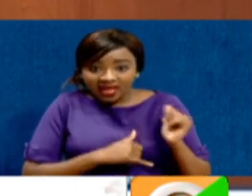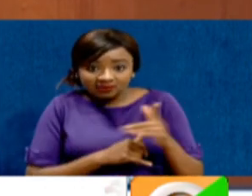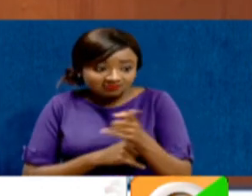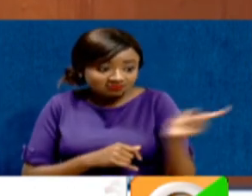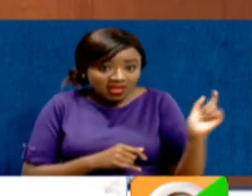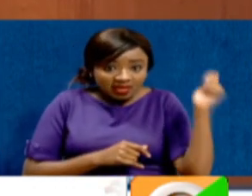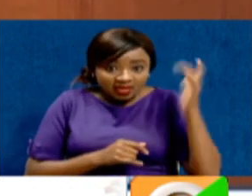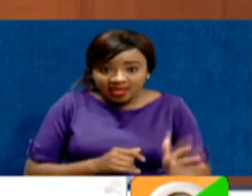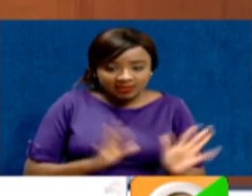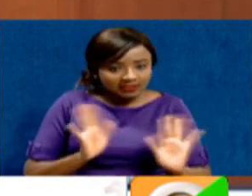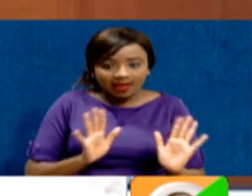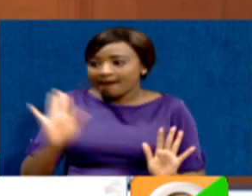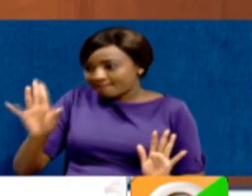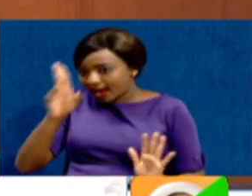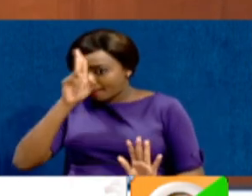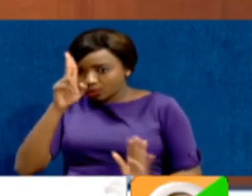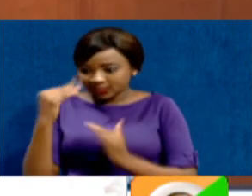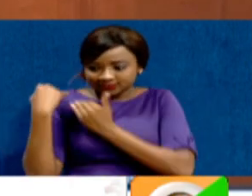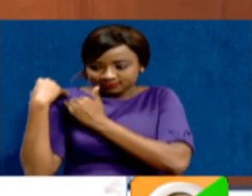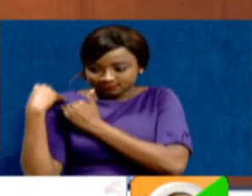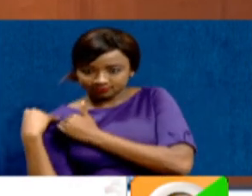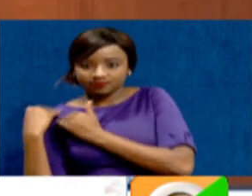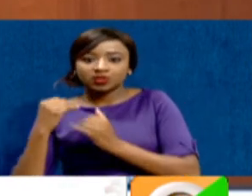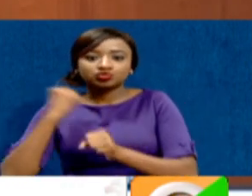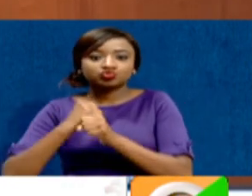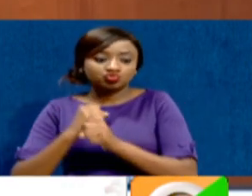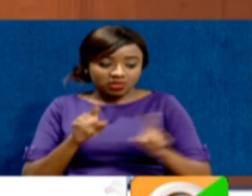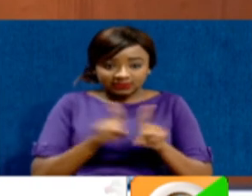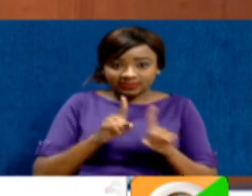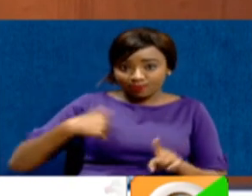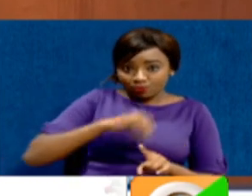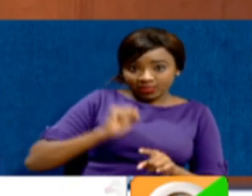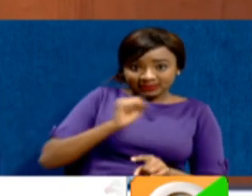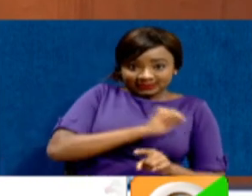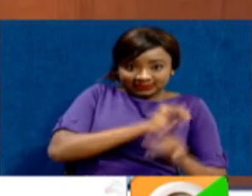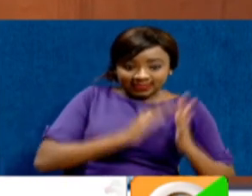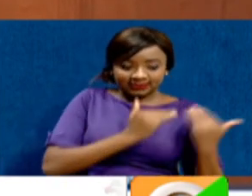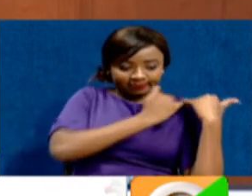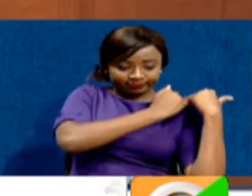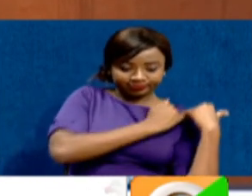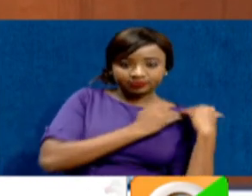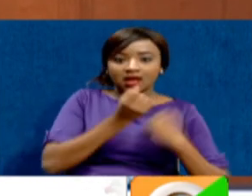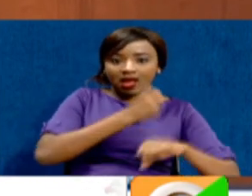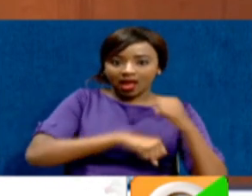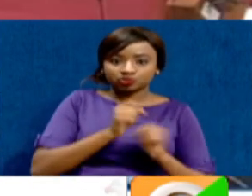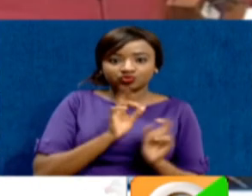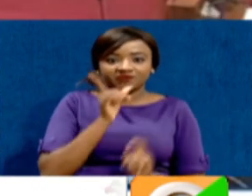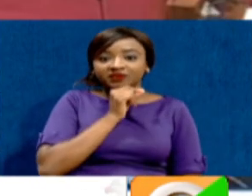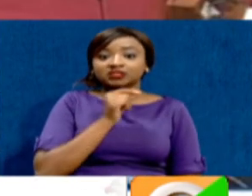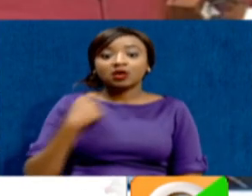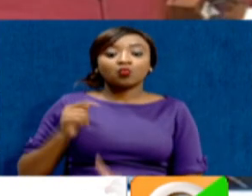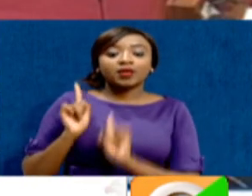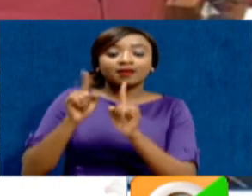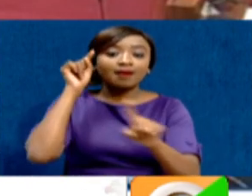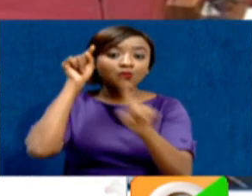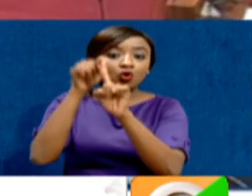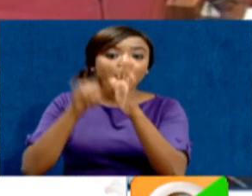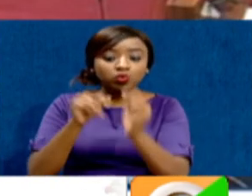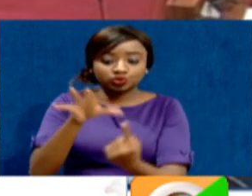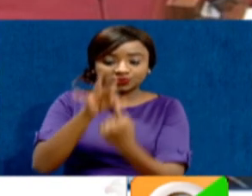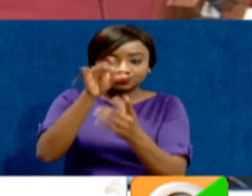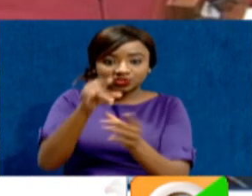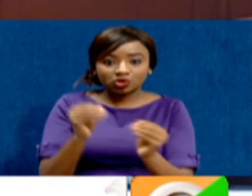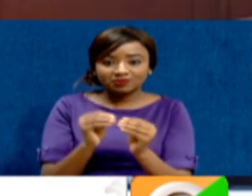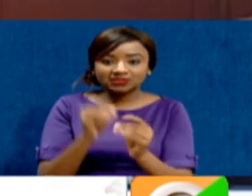Let the police do their mandate. Let us do our mandate here. We came here today for this special seating just to discuss